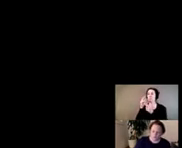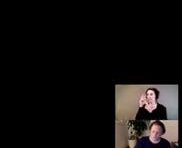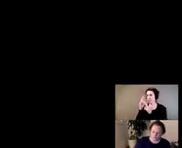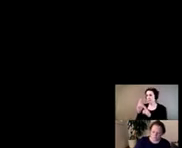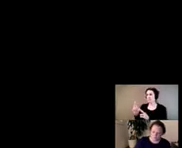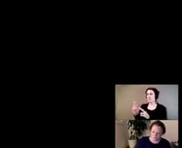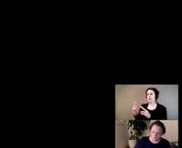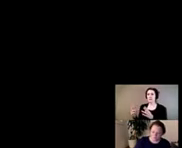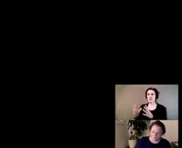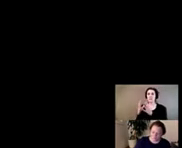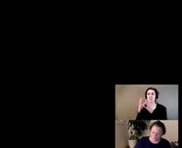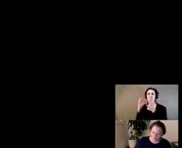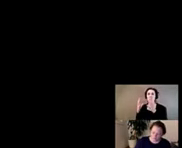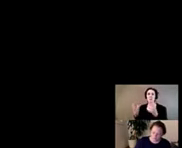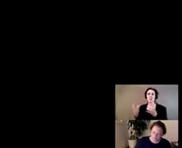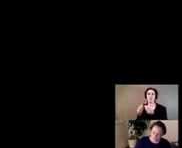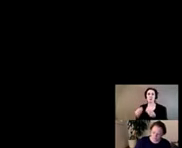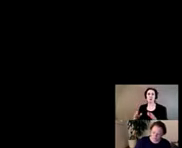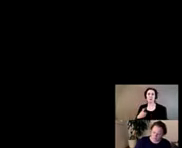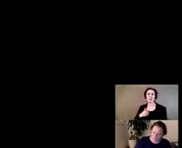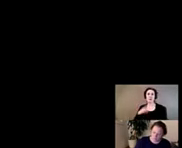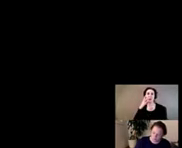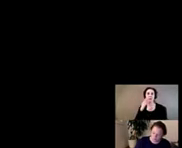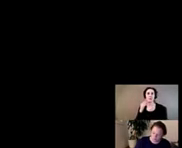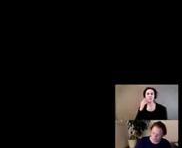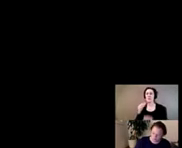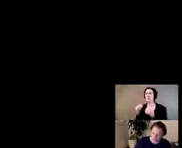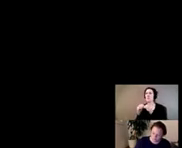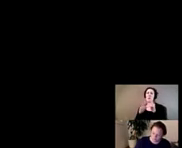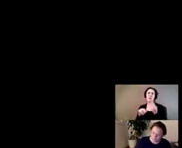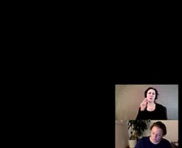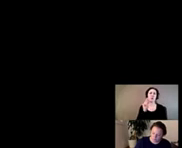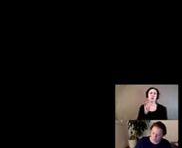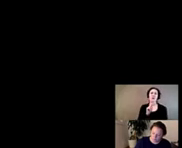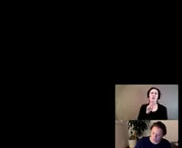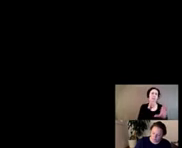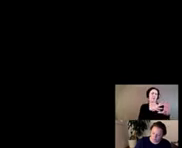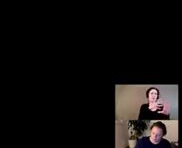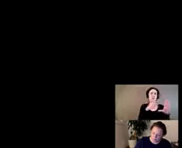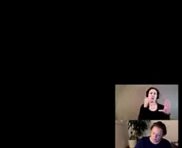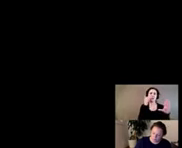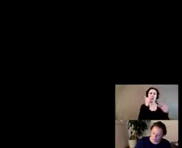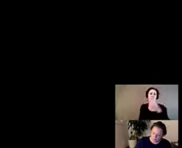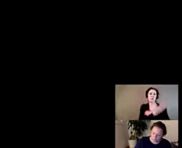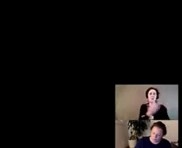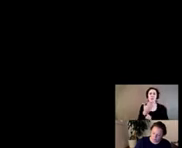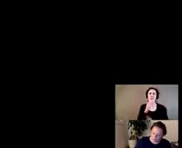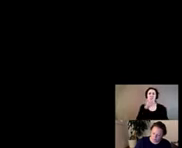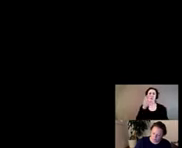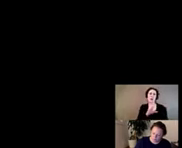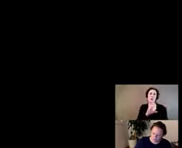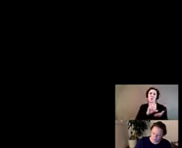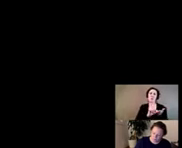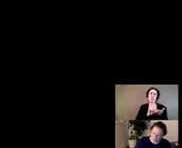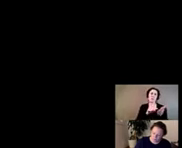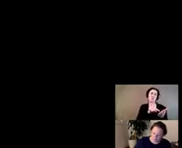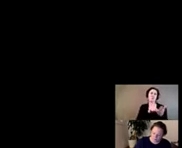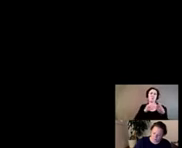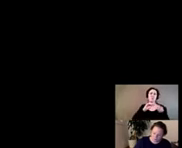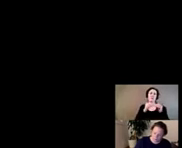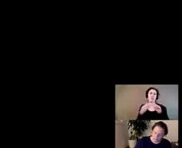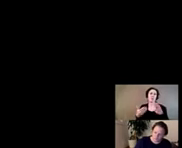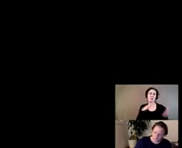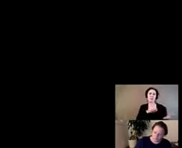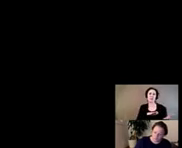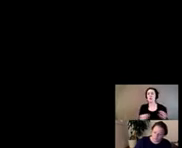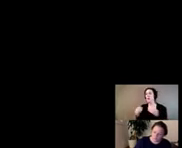of loss that we are living through far more than looking at the graph every morning in the chicago tribune or the new york times that shows me the number of deaths far